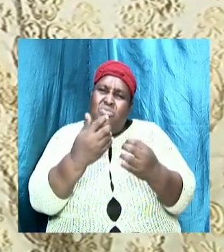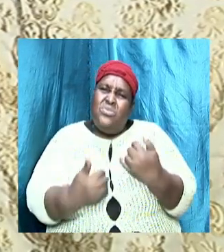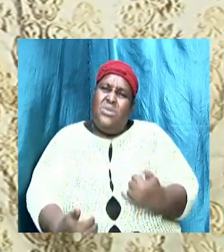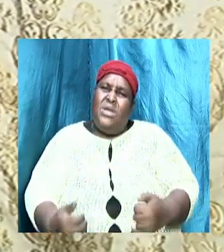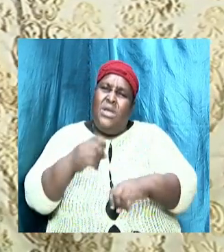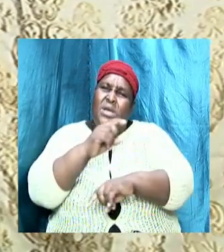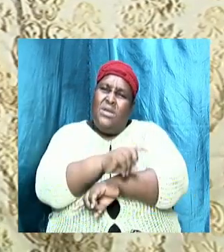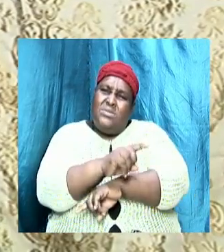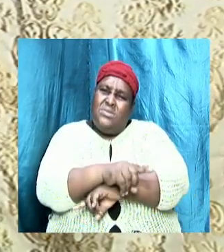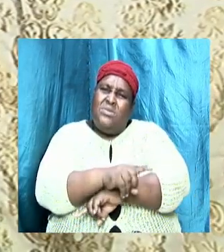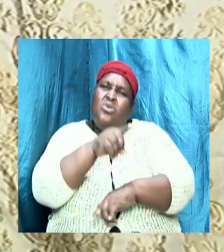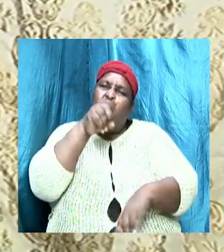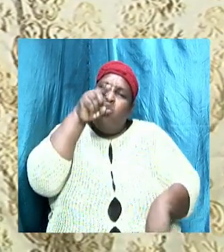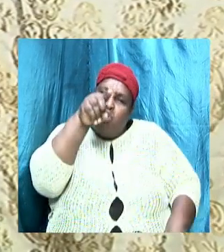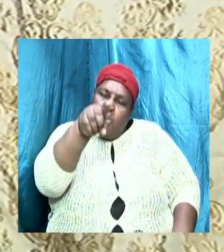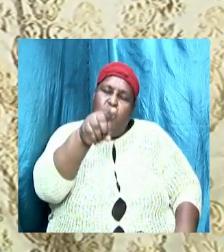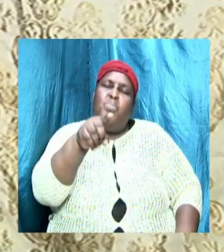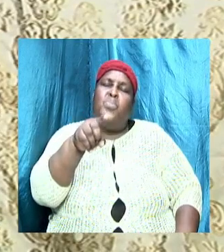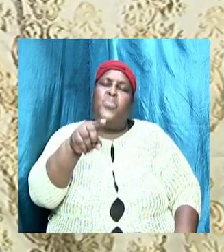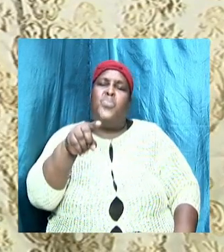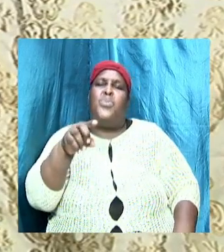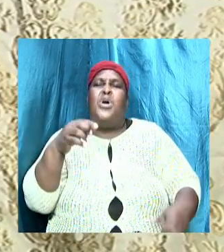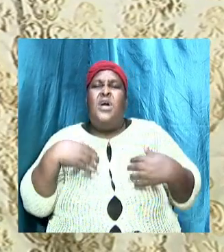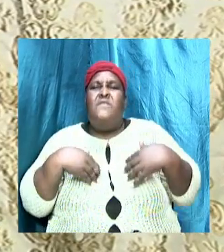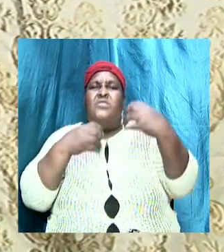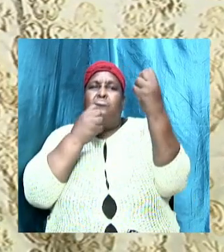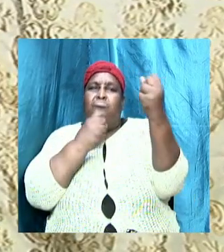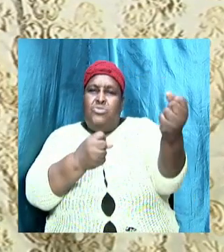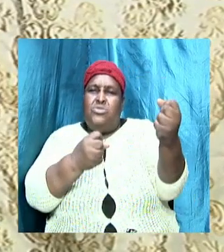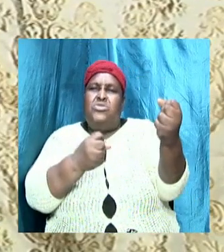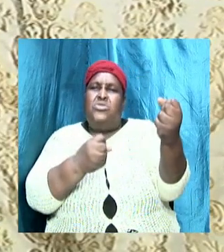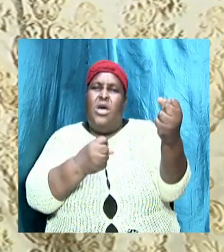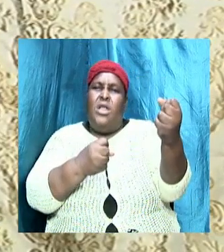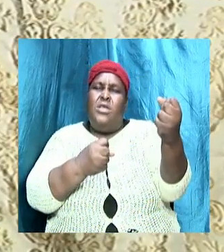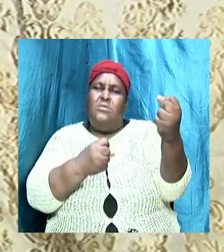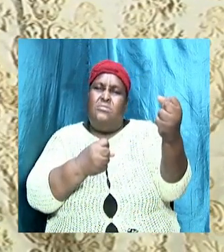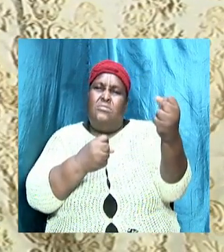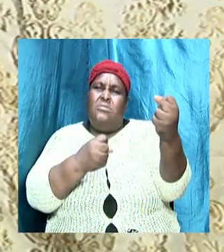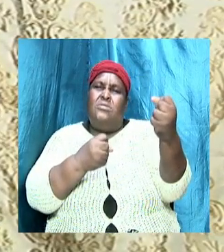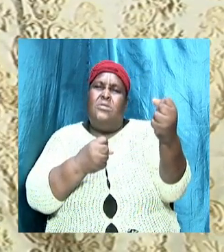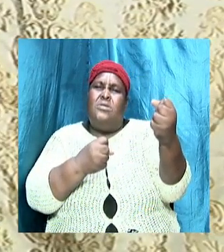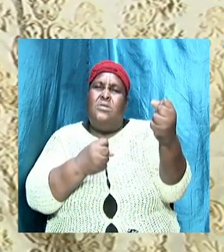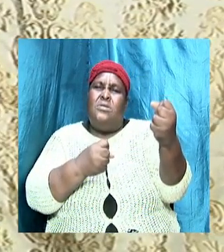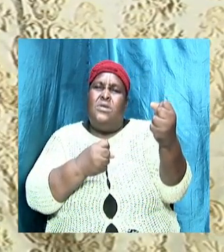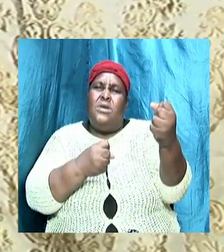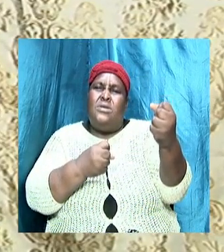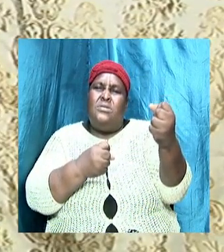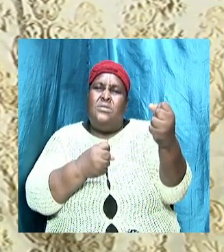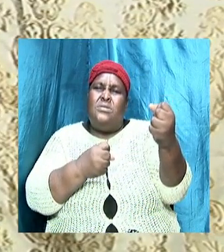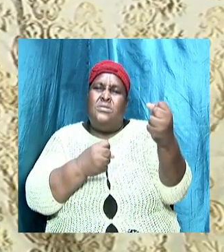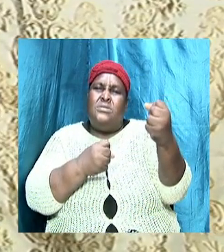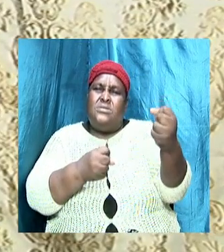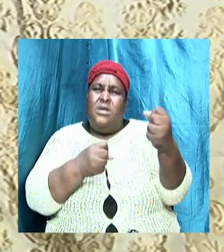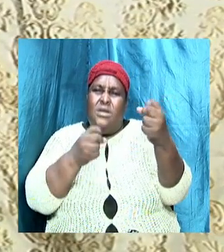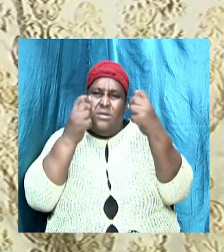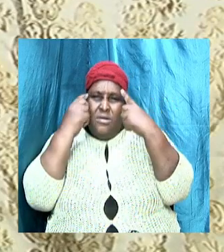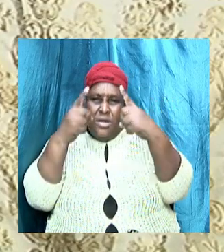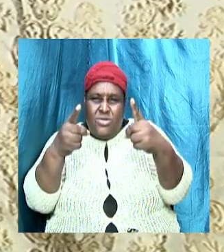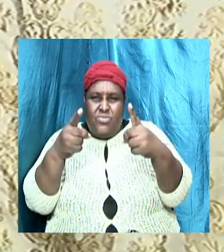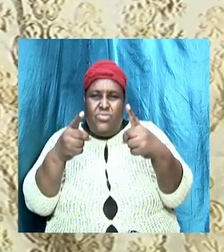tonight that you have a solid foundation on which your doctrine is established